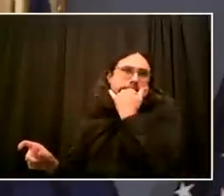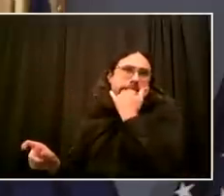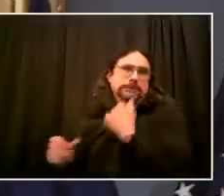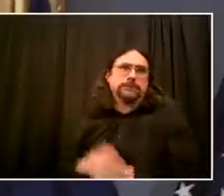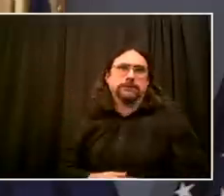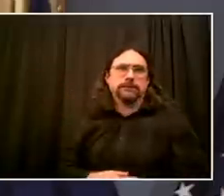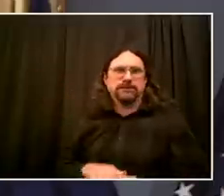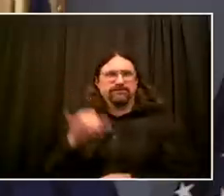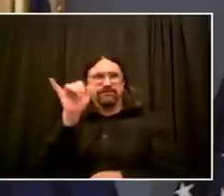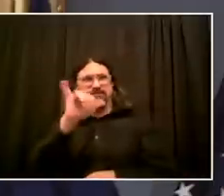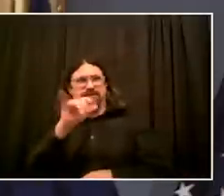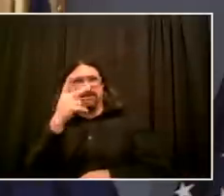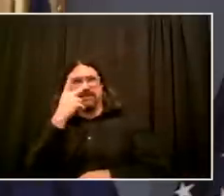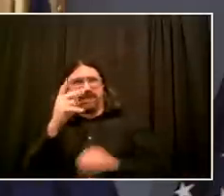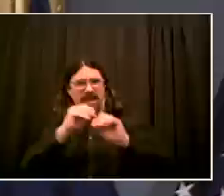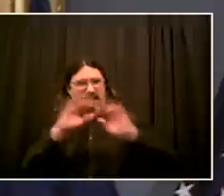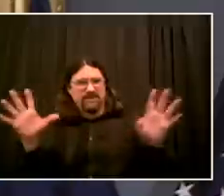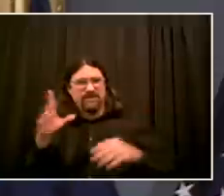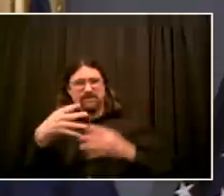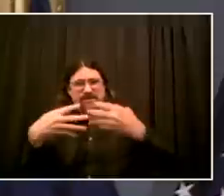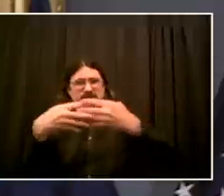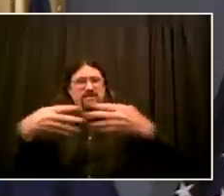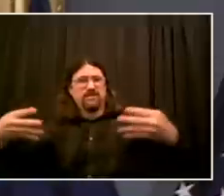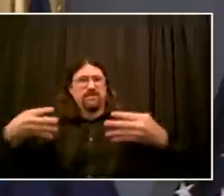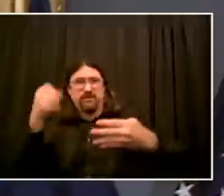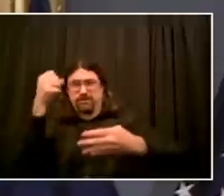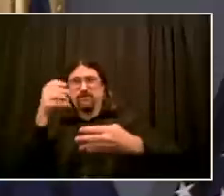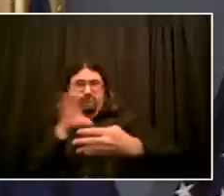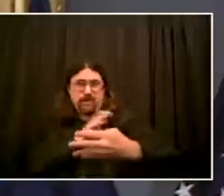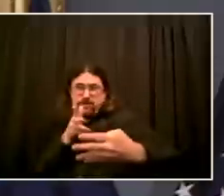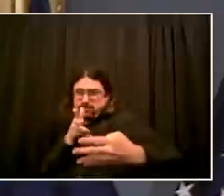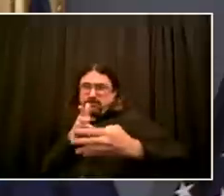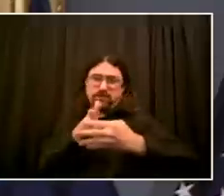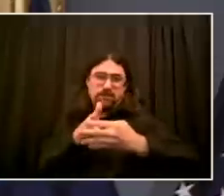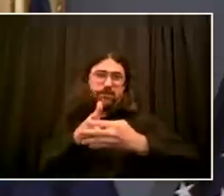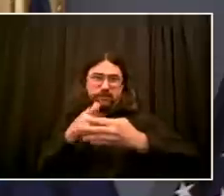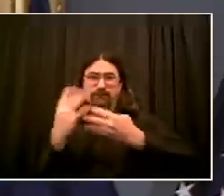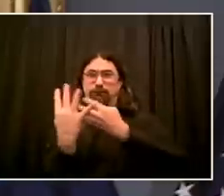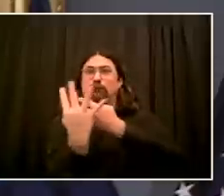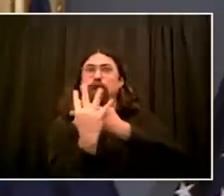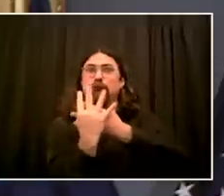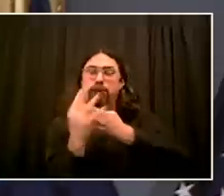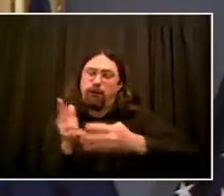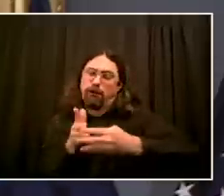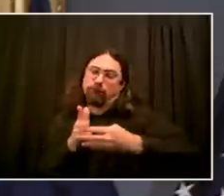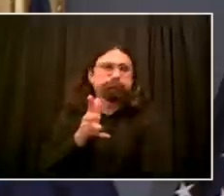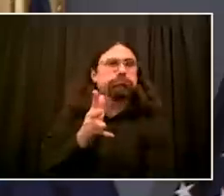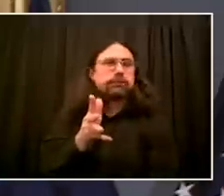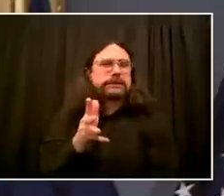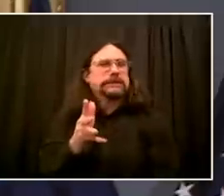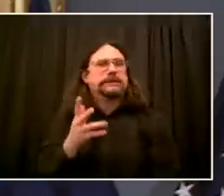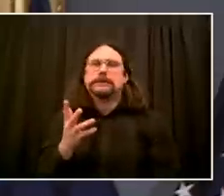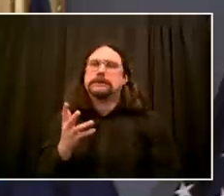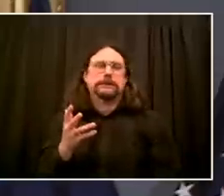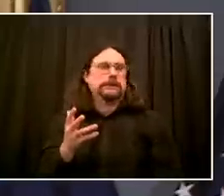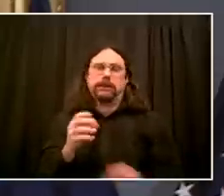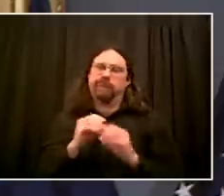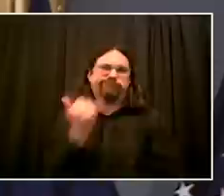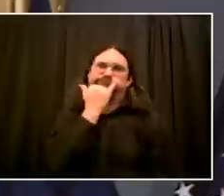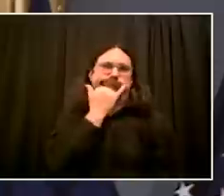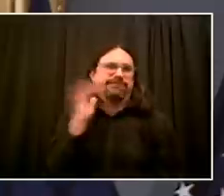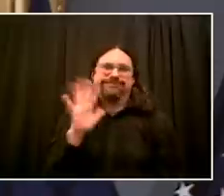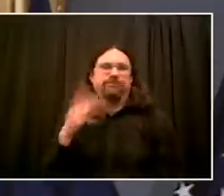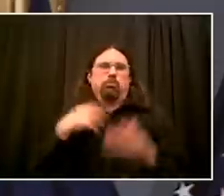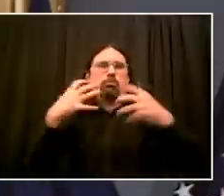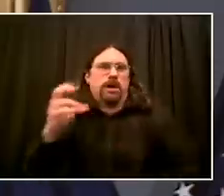I don't want to ever see it again. And clearly, we need to do a full investigation and look at the actions of those officers and see what